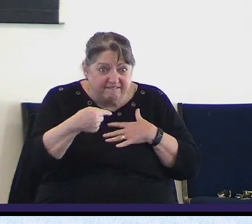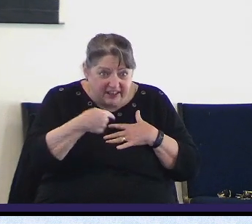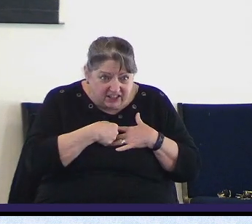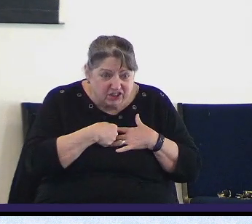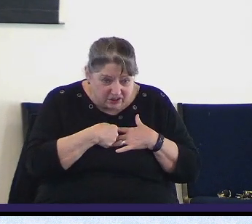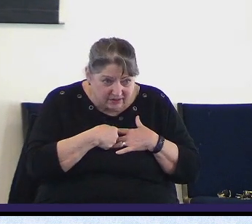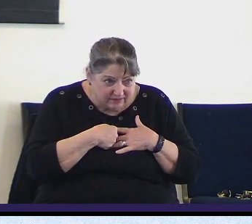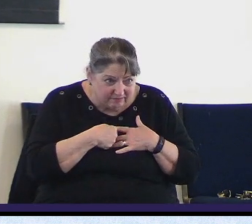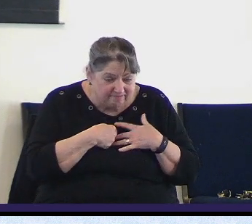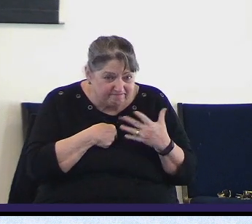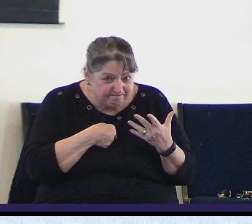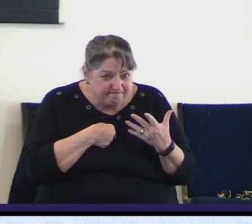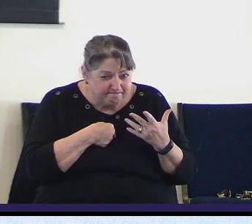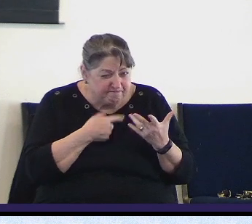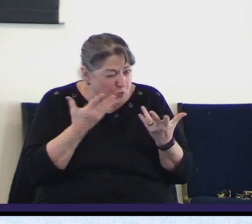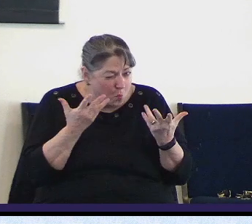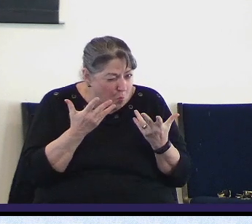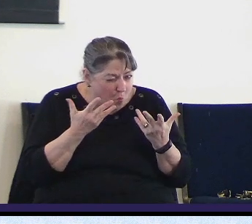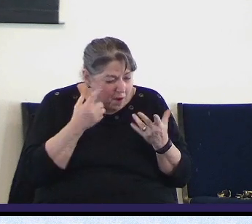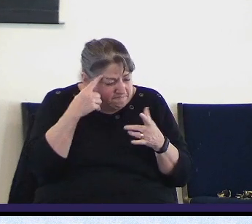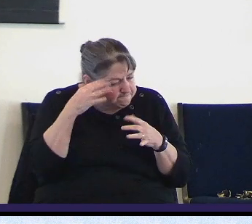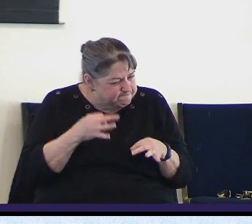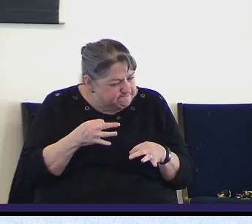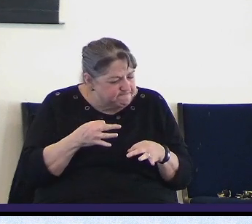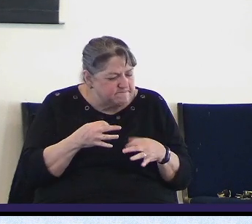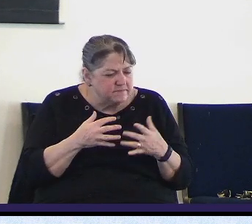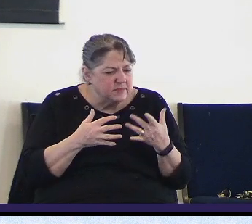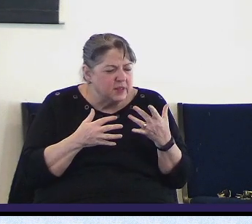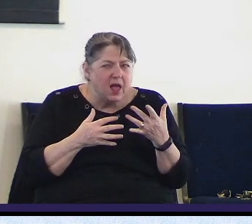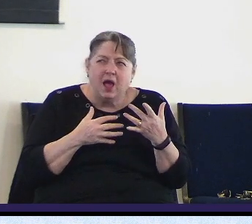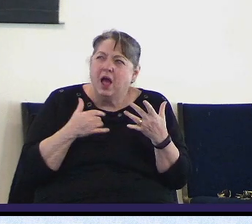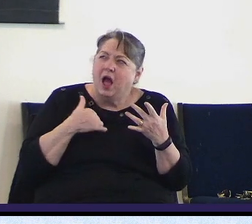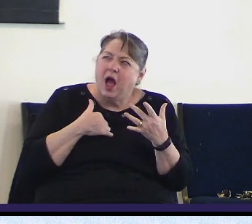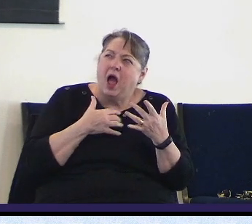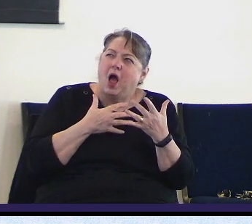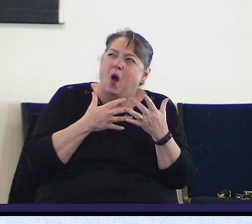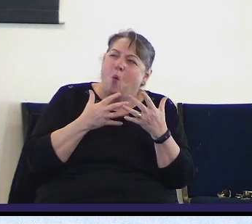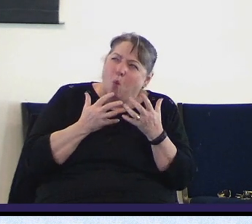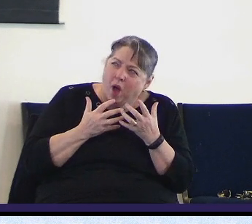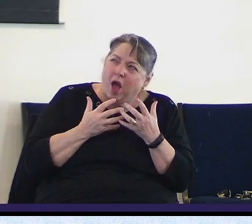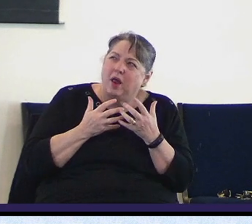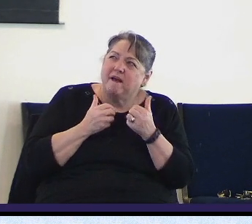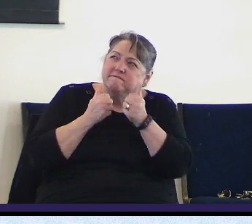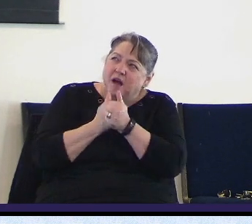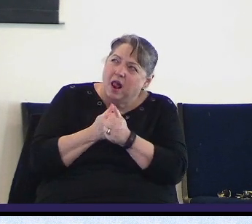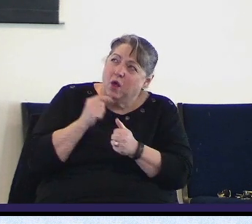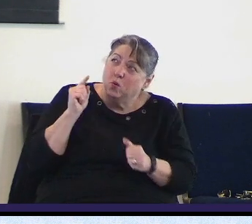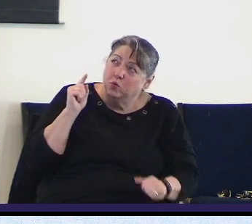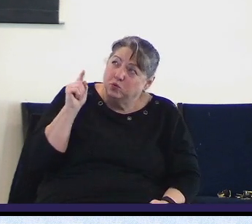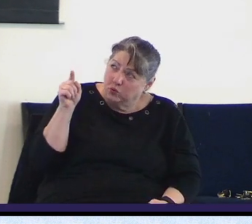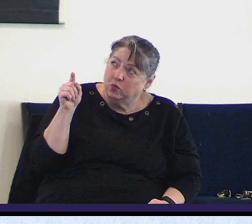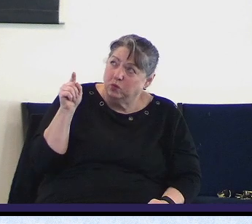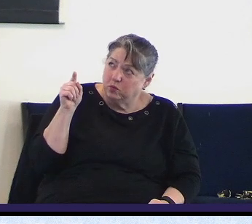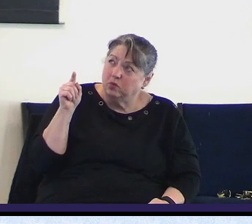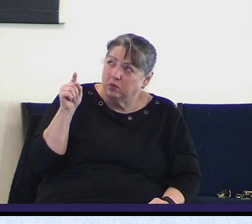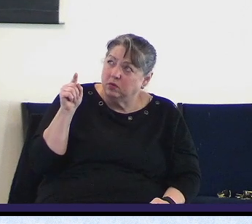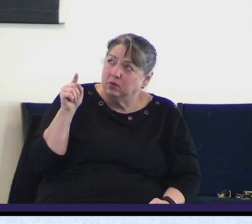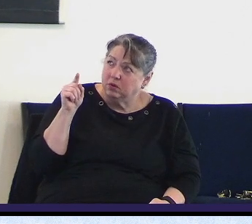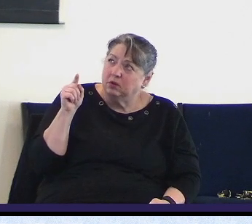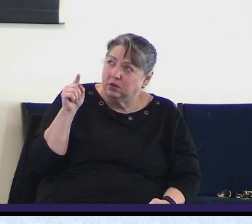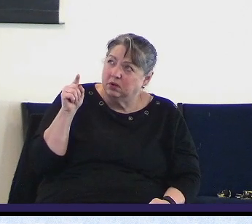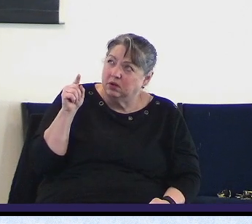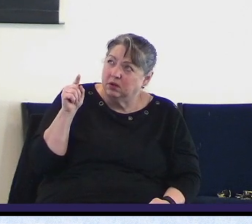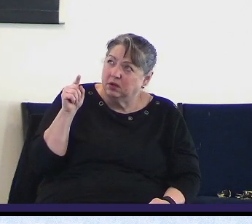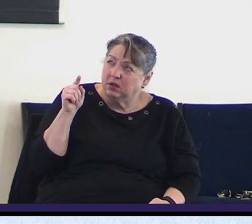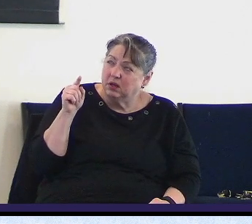want to make sure that Lord that that that we're we're doing what we're he to do in these days we weren't born a